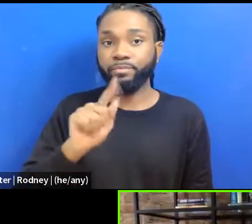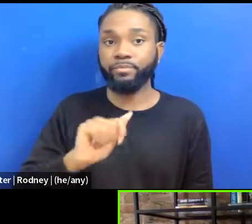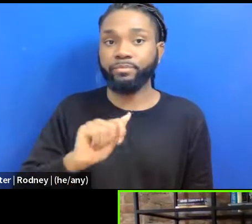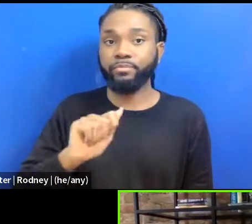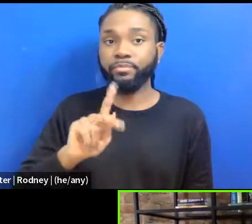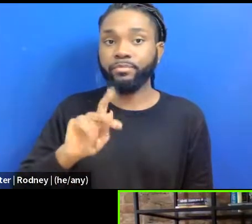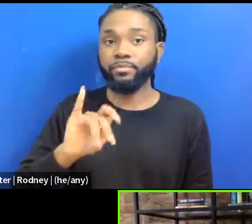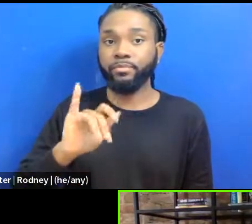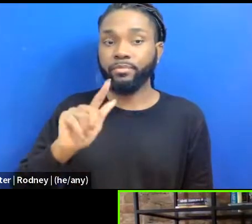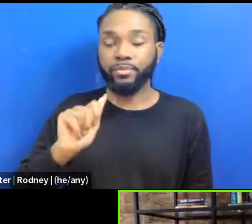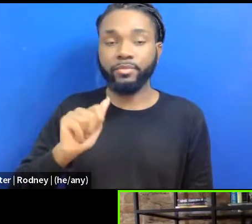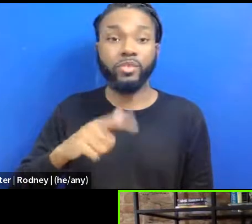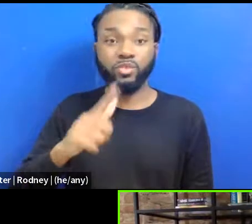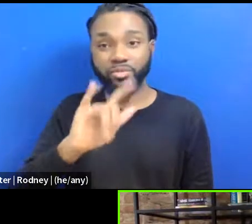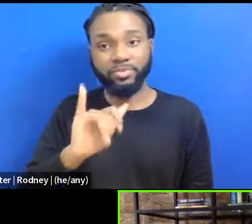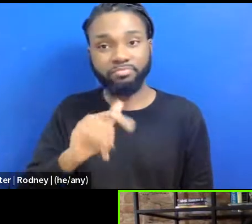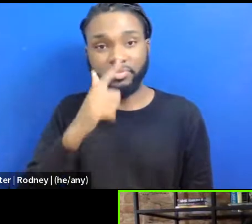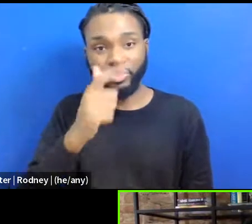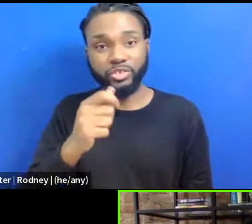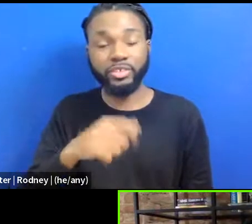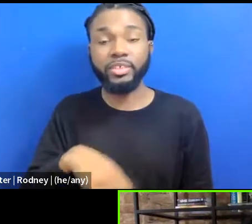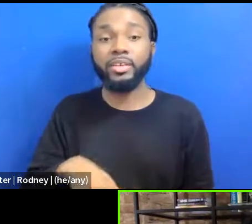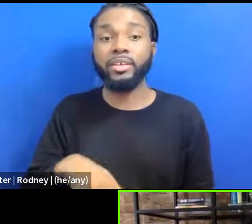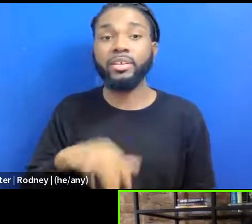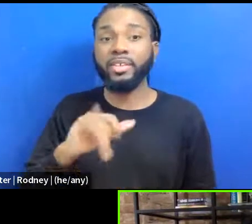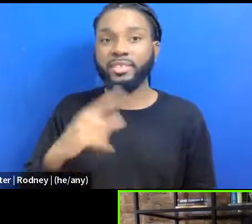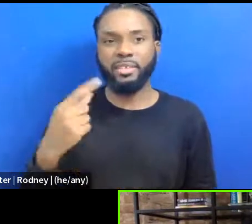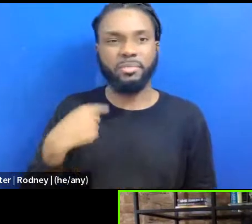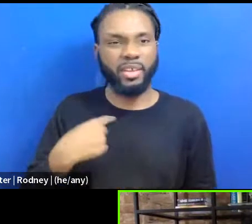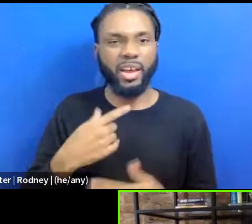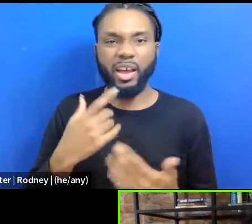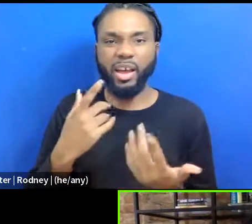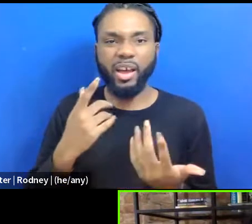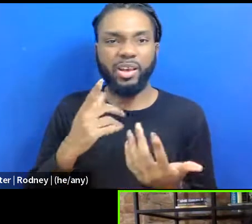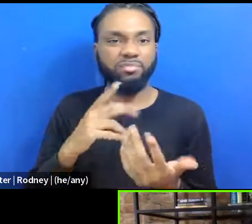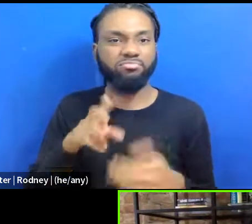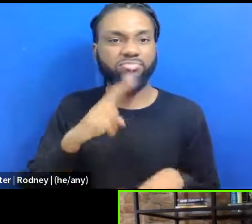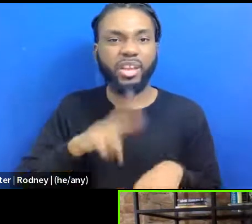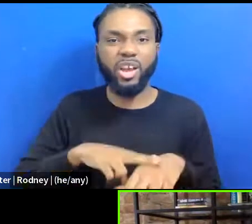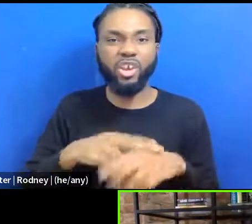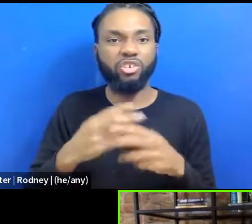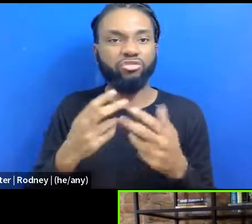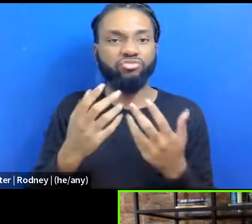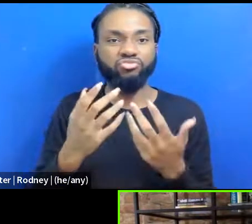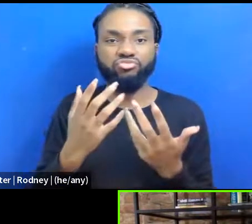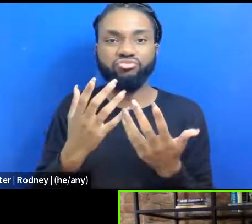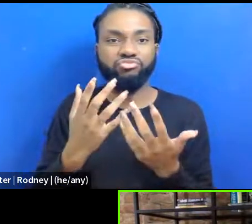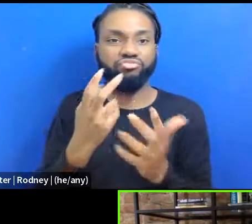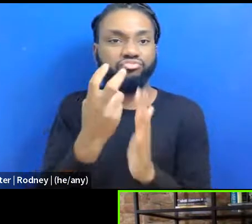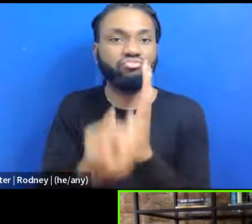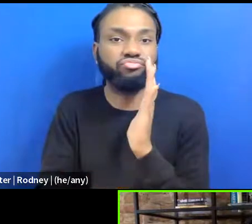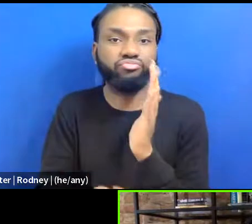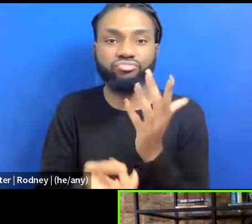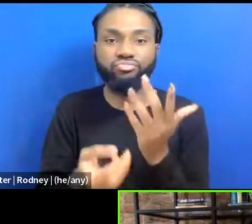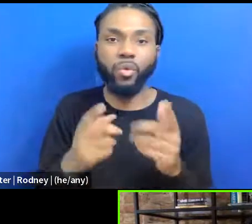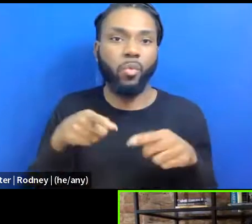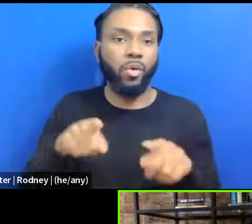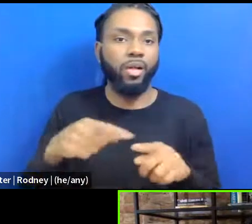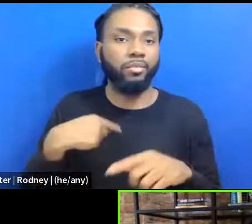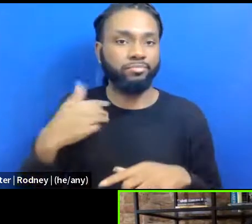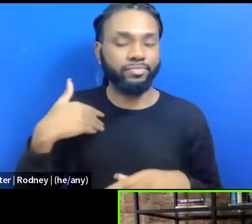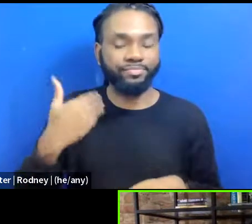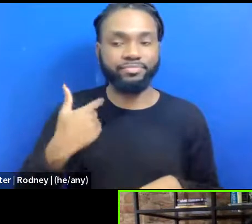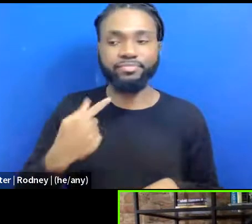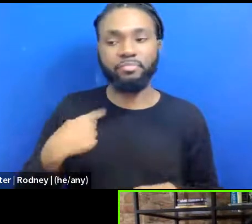enough, it's something that I came to very organically as a child. So I have